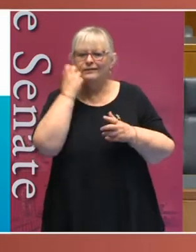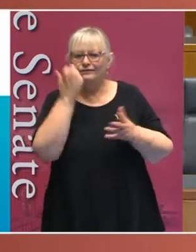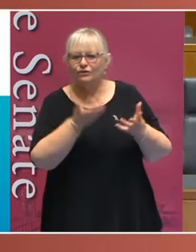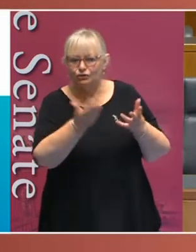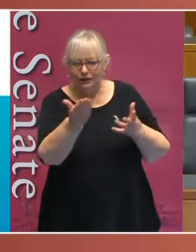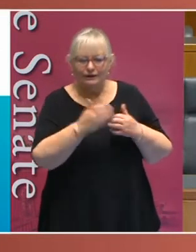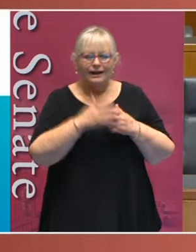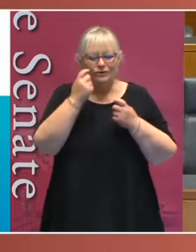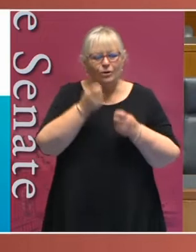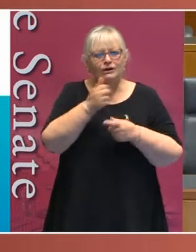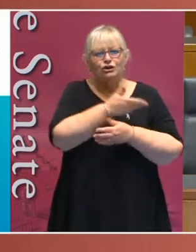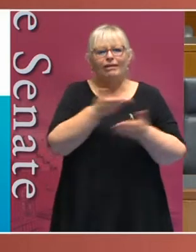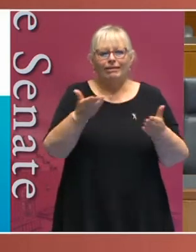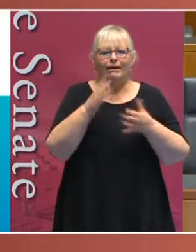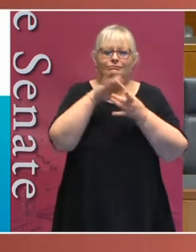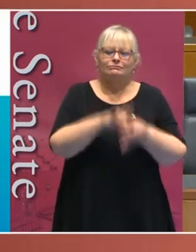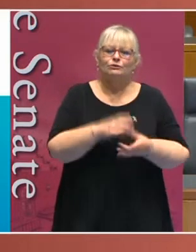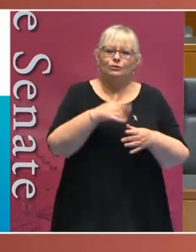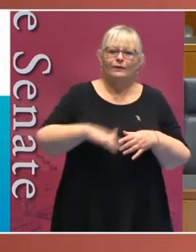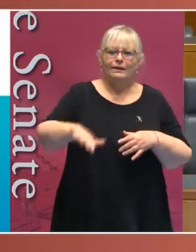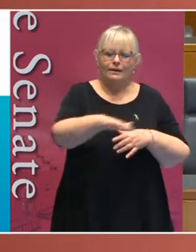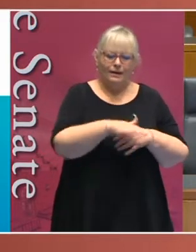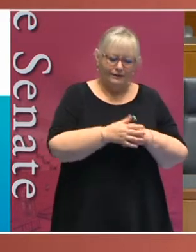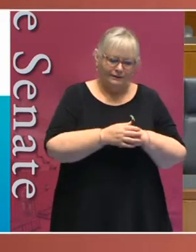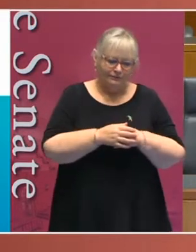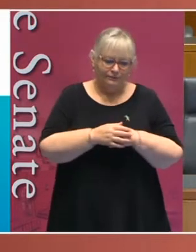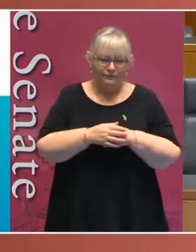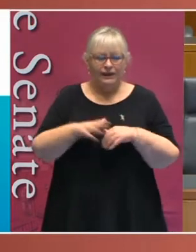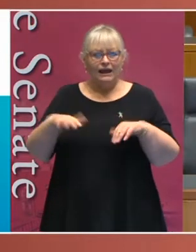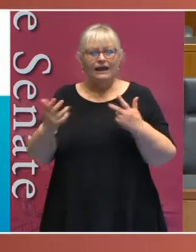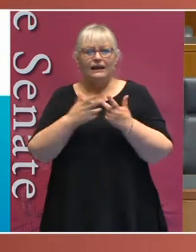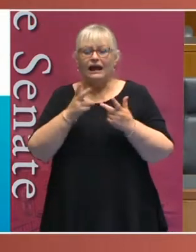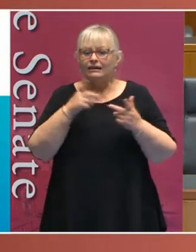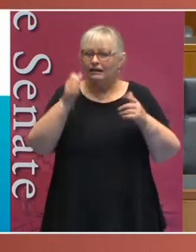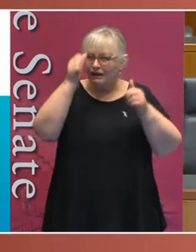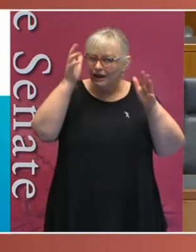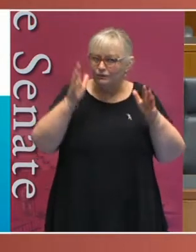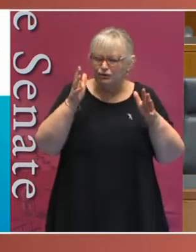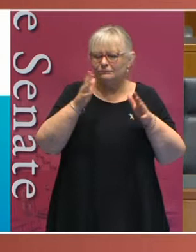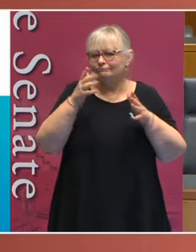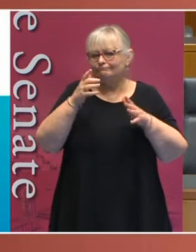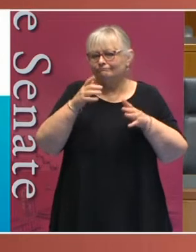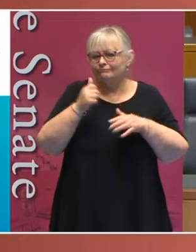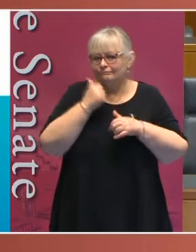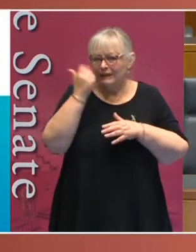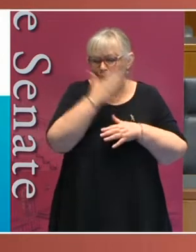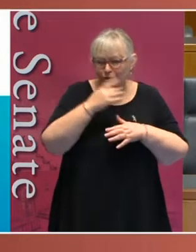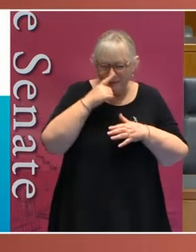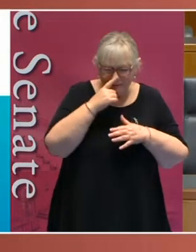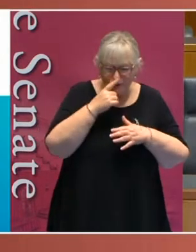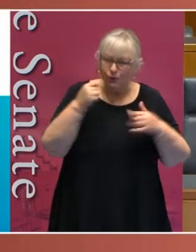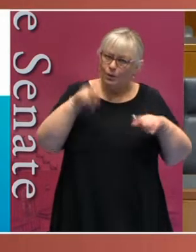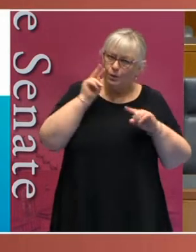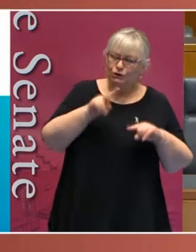continuing connection to the land. I also acknowledge any other Aboriginal and Torres Strait Islander elders or community members who are here